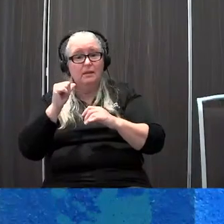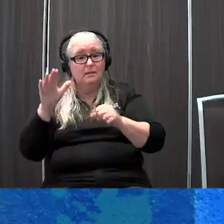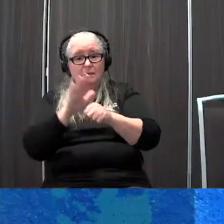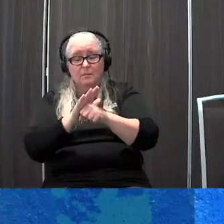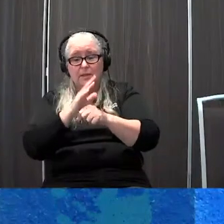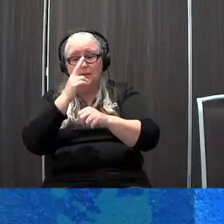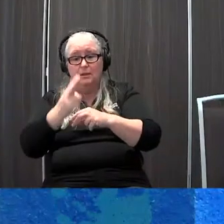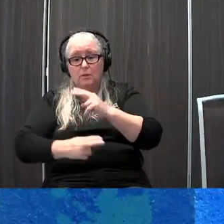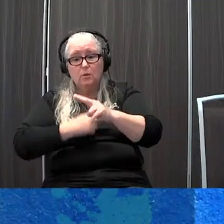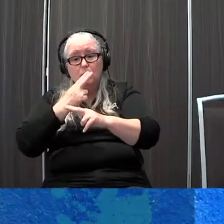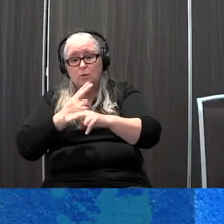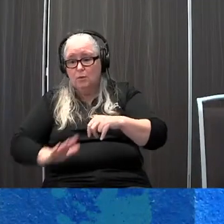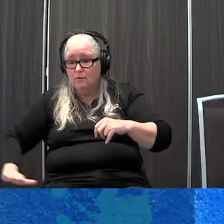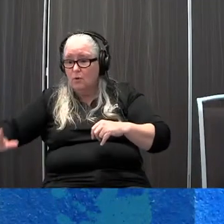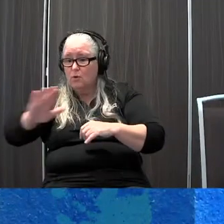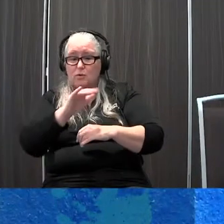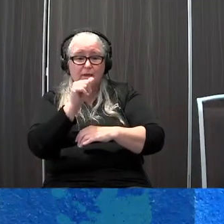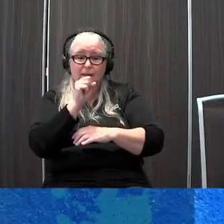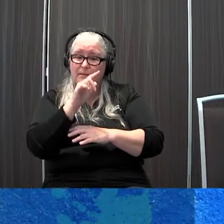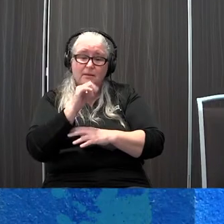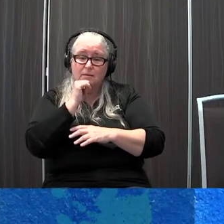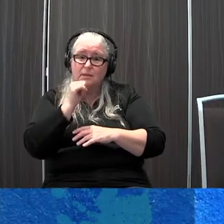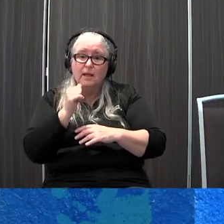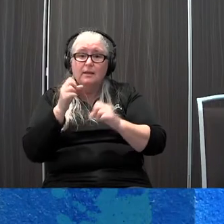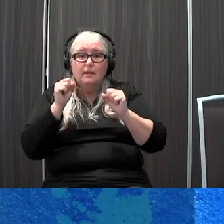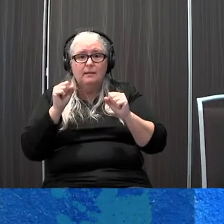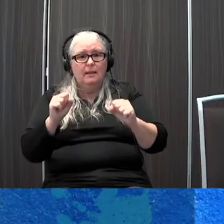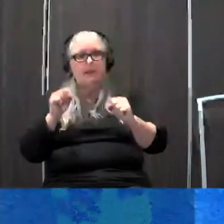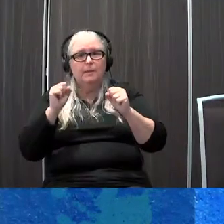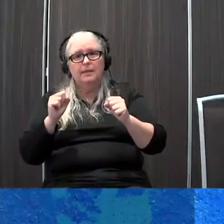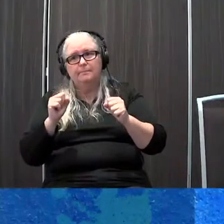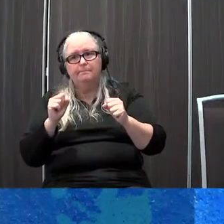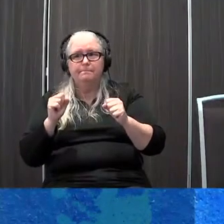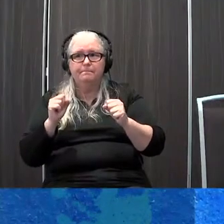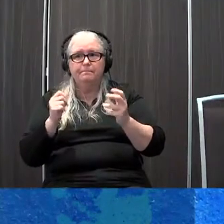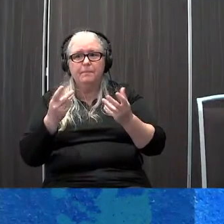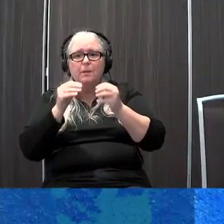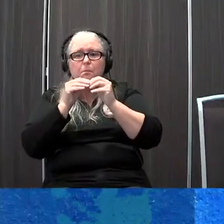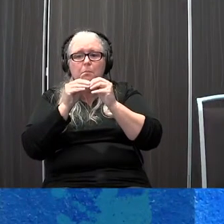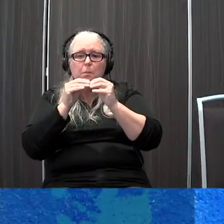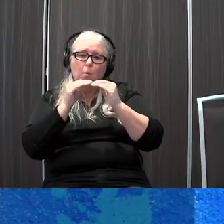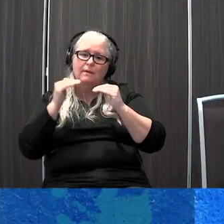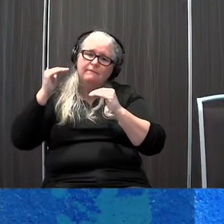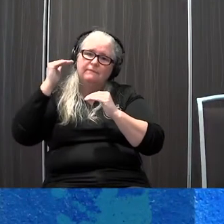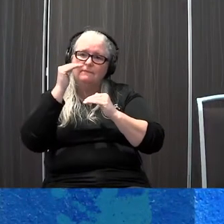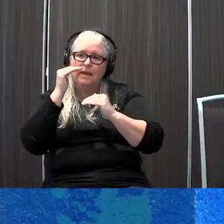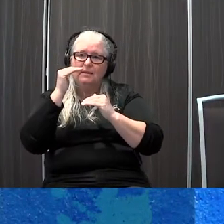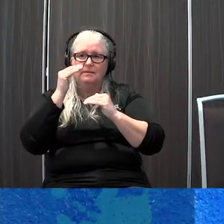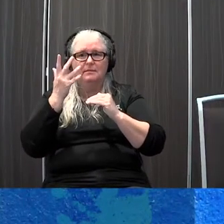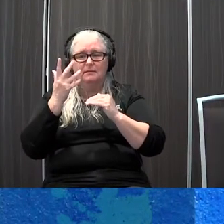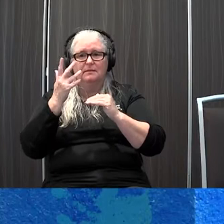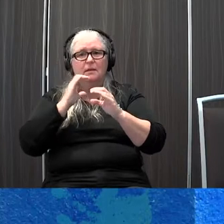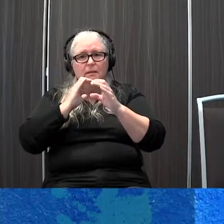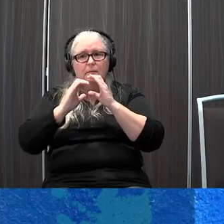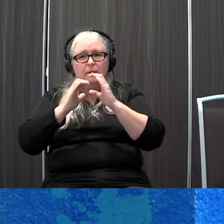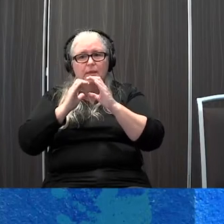be a barrier to more advanced communication and also they have to